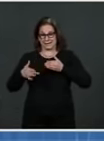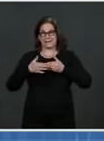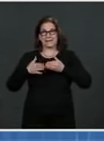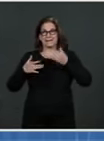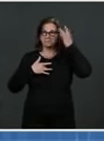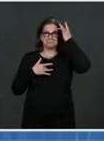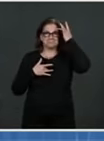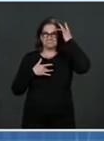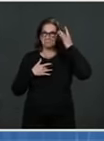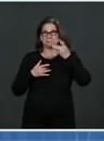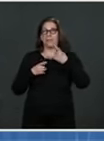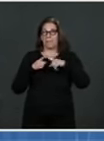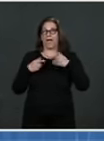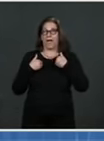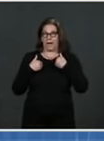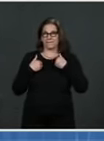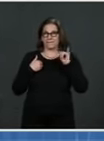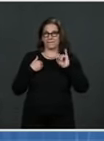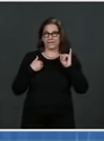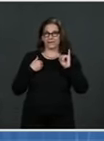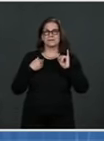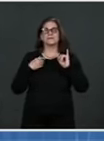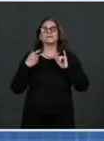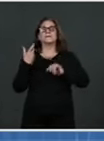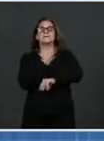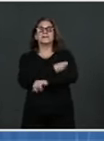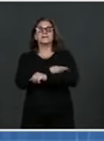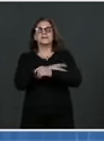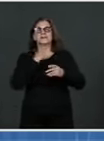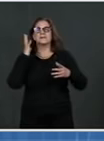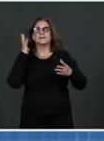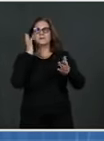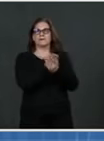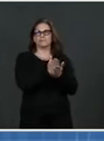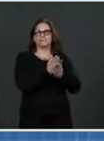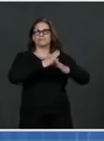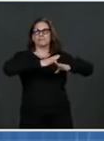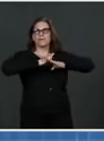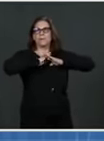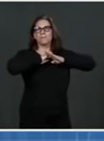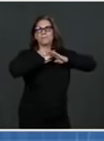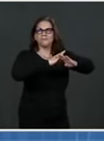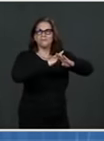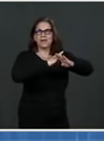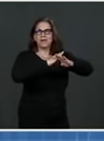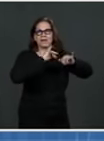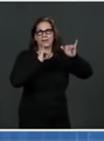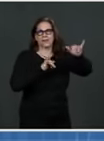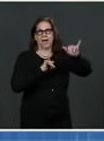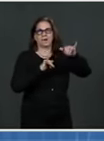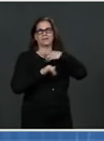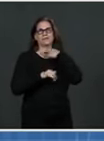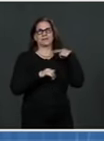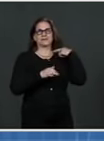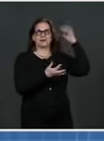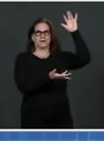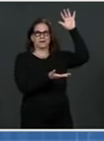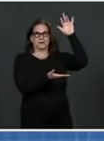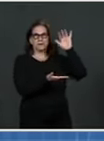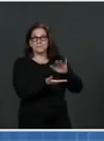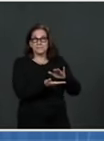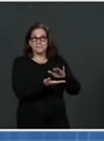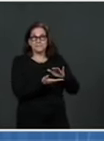COVID-19 infections, not just in symptomatic infections, but also in asymptomatic or pre-symptomatic infections.